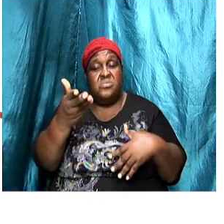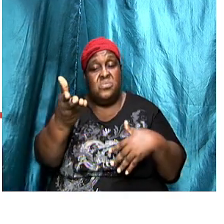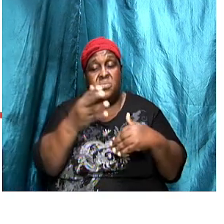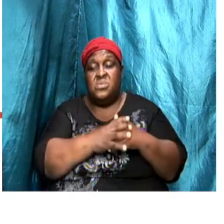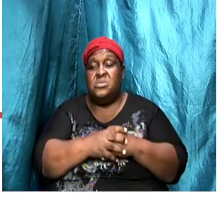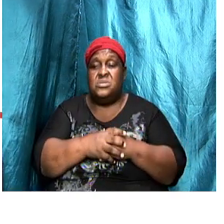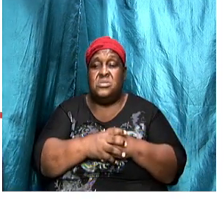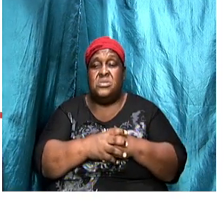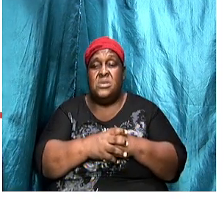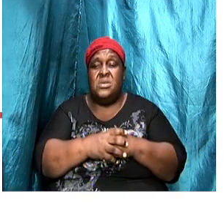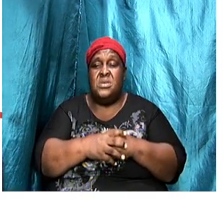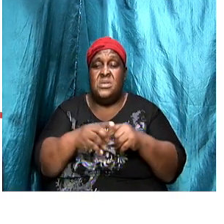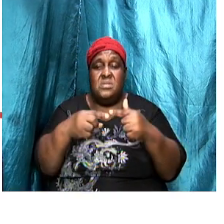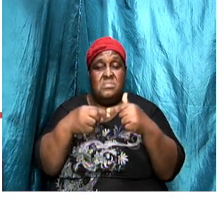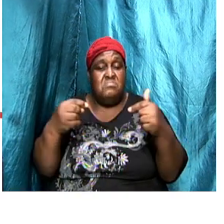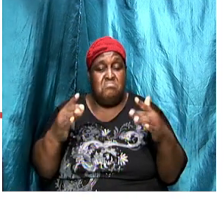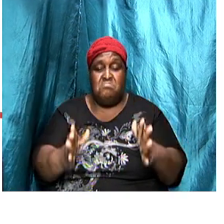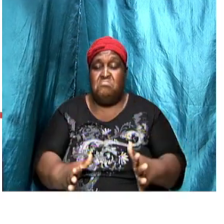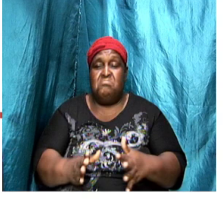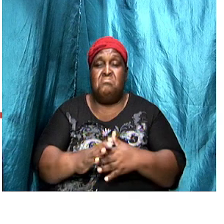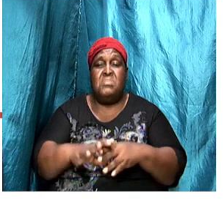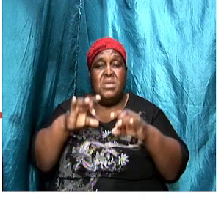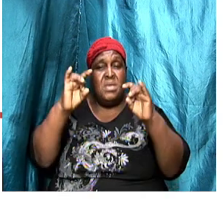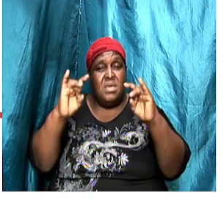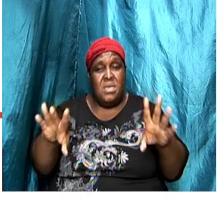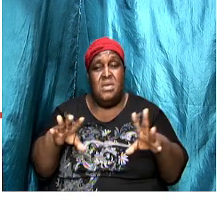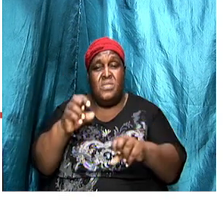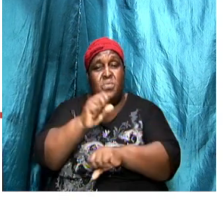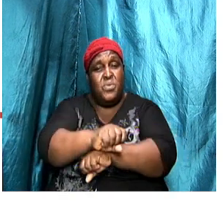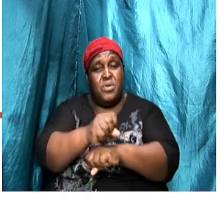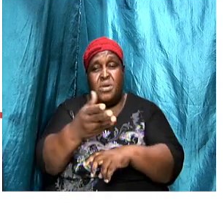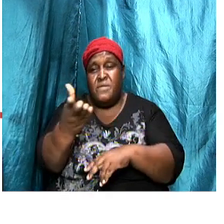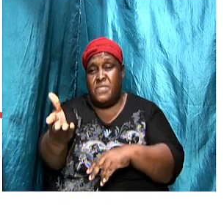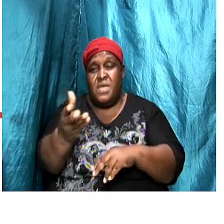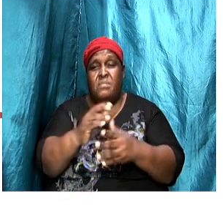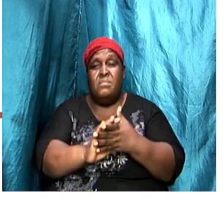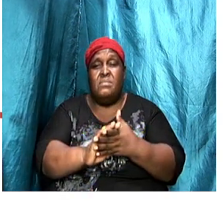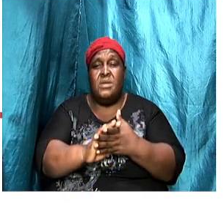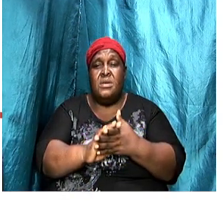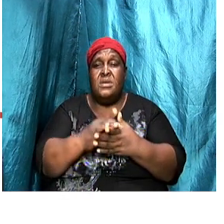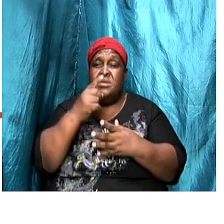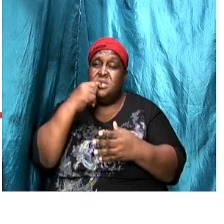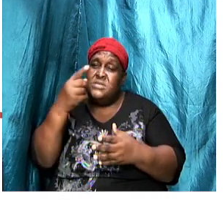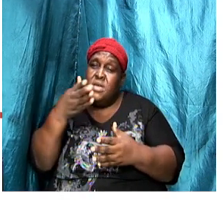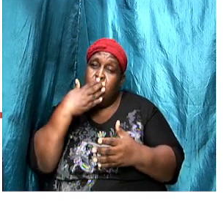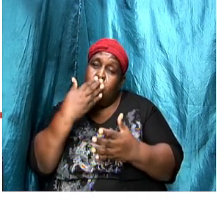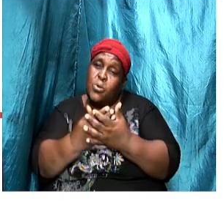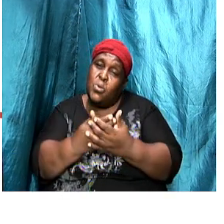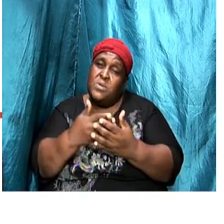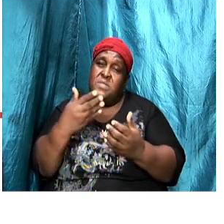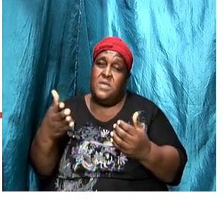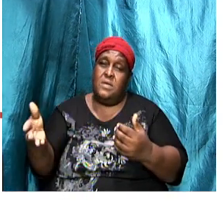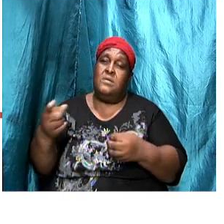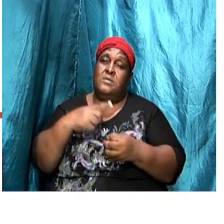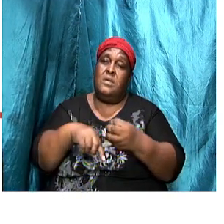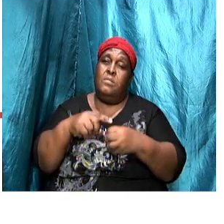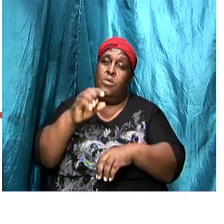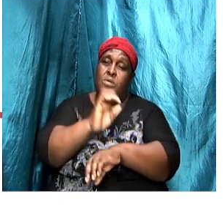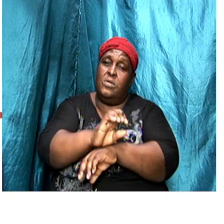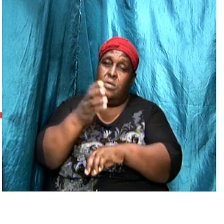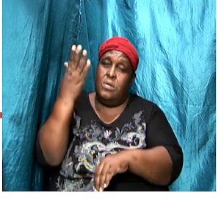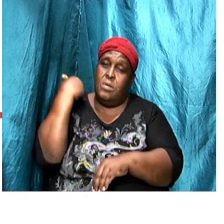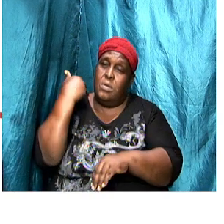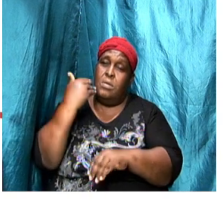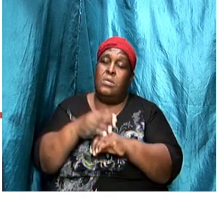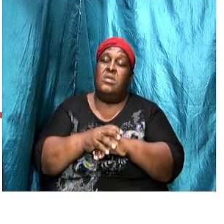that are the Nicolations you hate the deeds of them and he is commending them and you have persevered and have